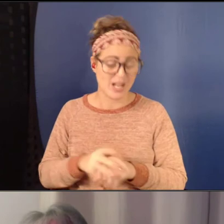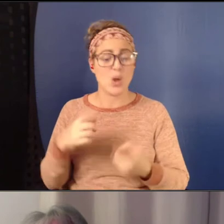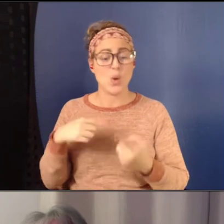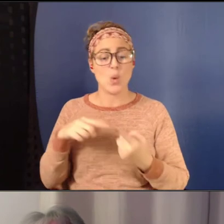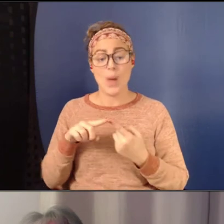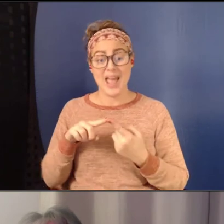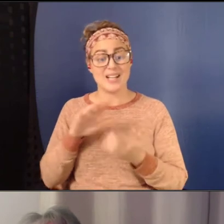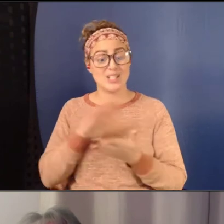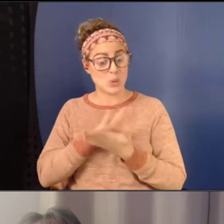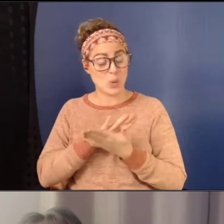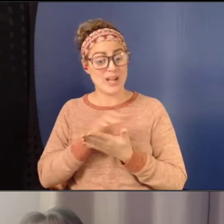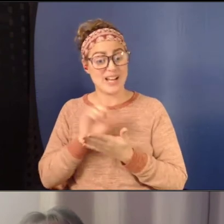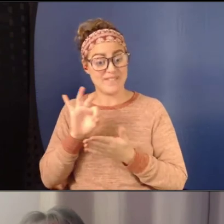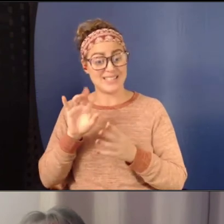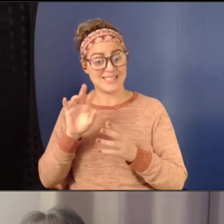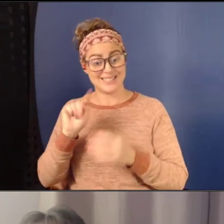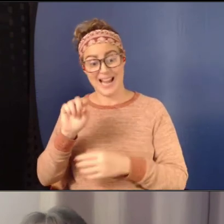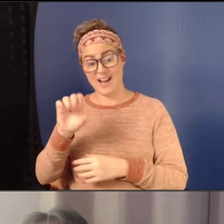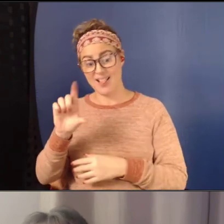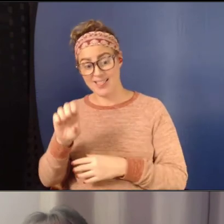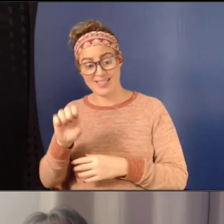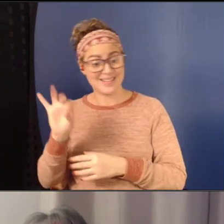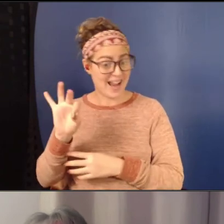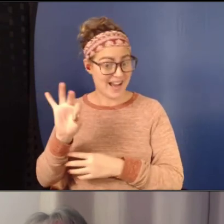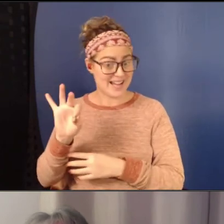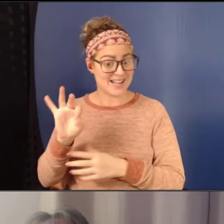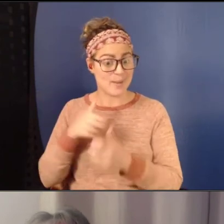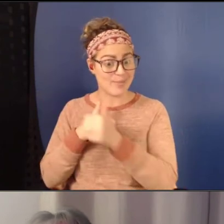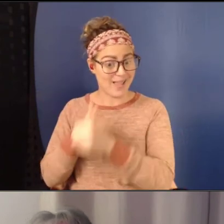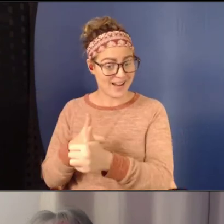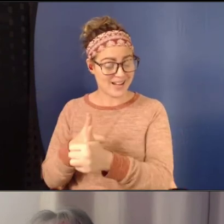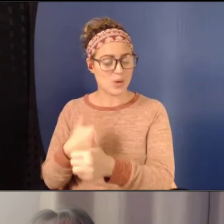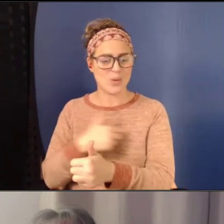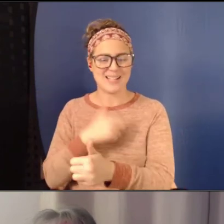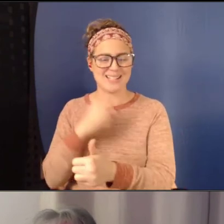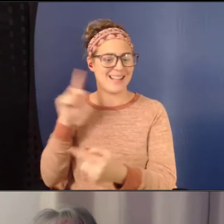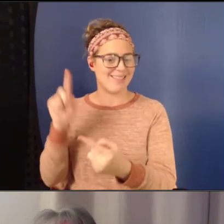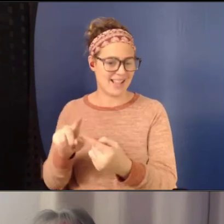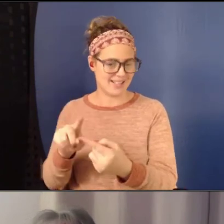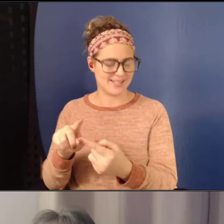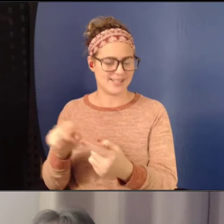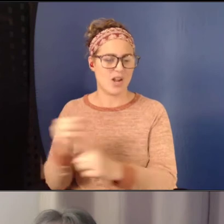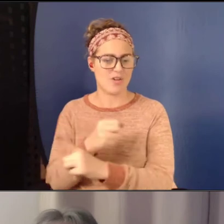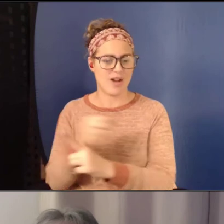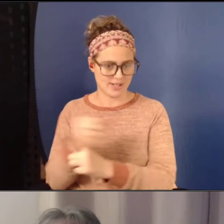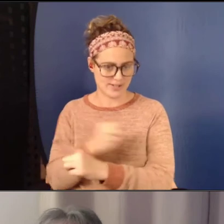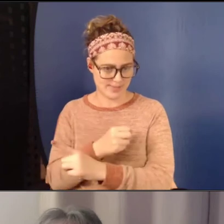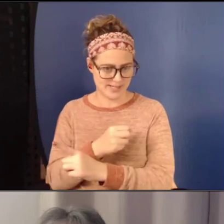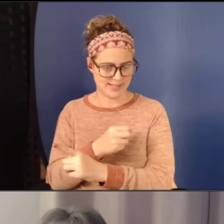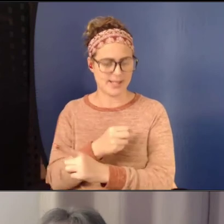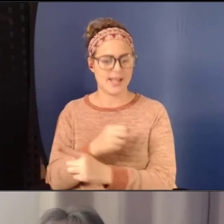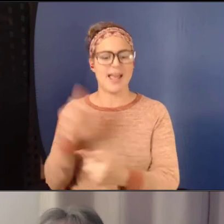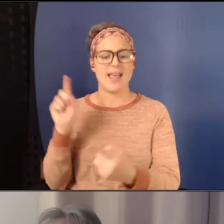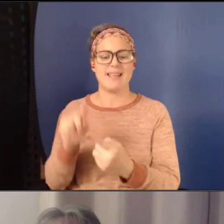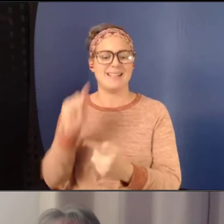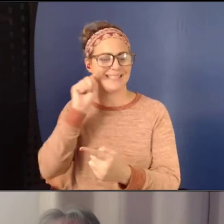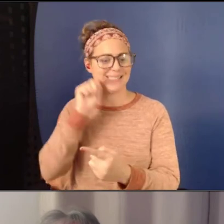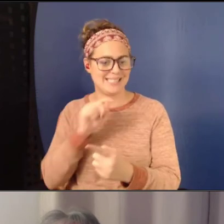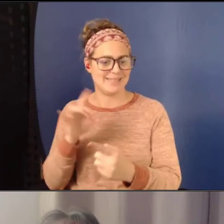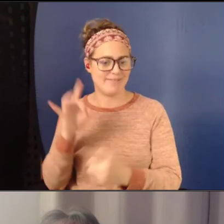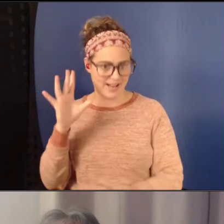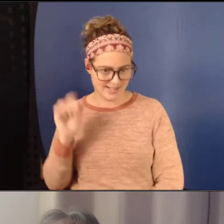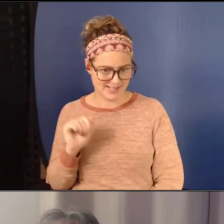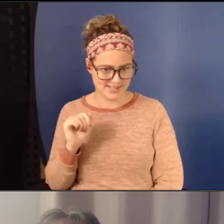compliant, we see less sexual harassment and homophobic name calling and less teen dating violence. So there's something about a